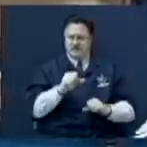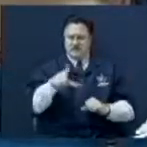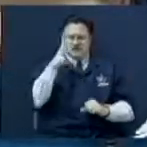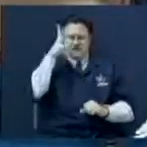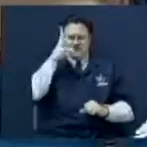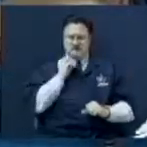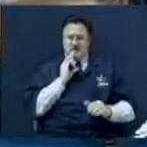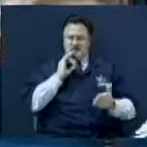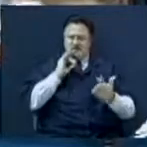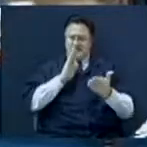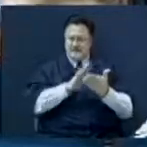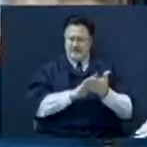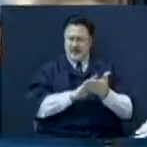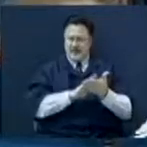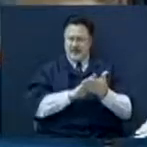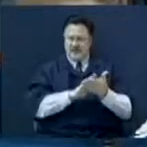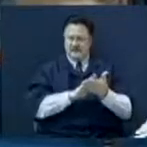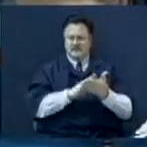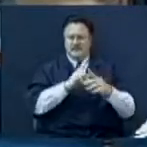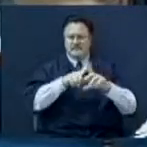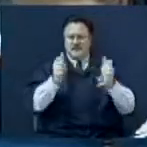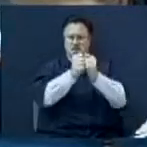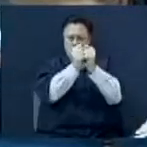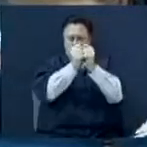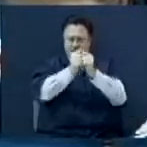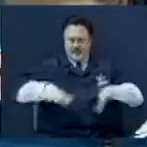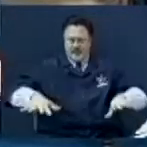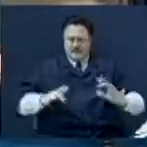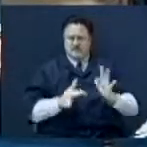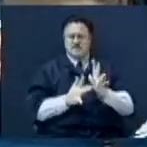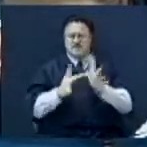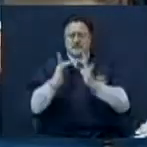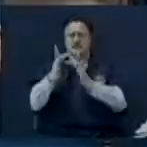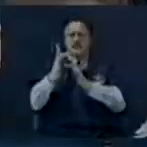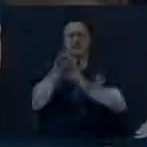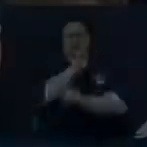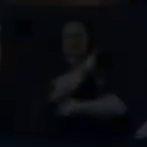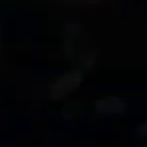too, but you're going through them without Christ. Trust him this morning. Thank you. you.